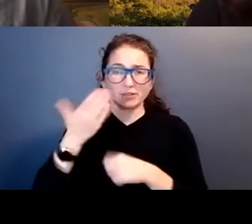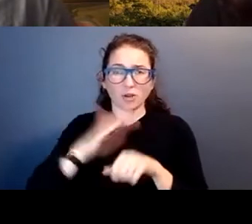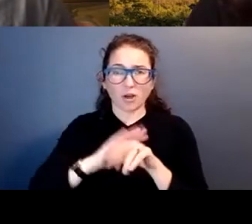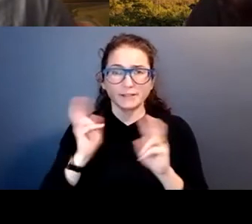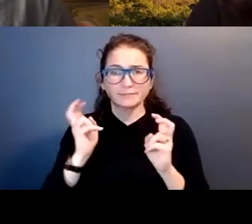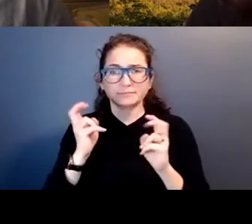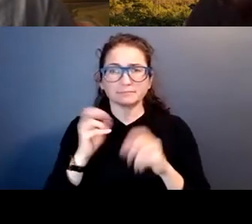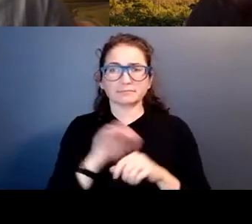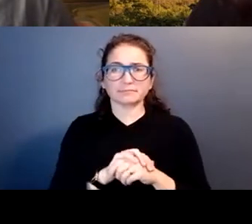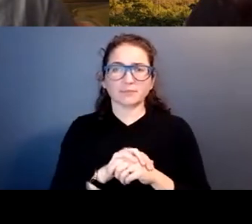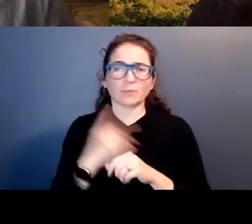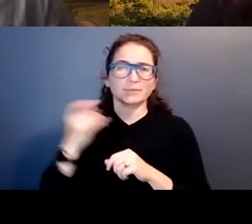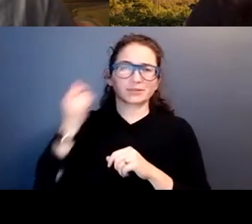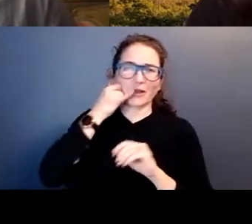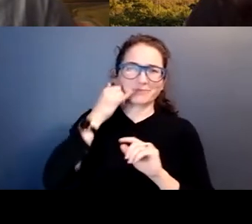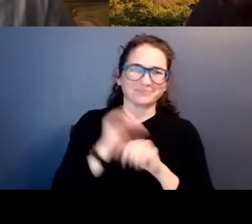I'm getting a call.